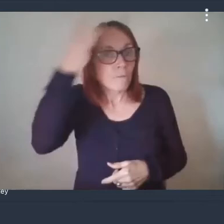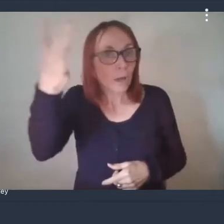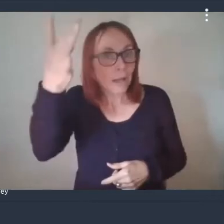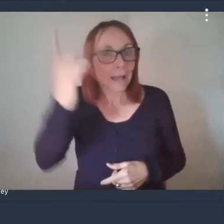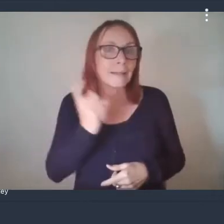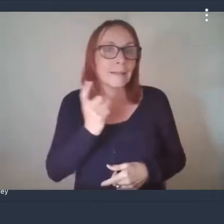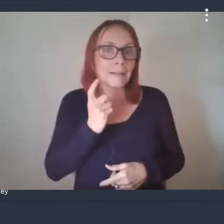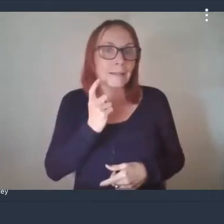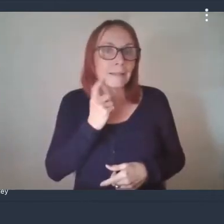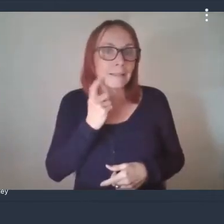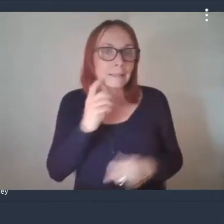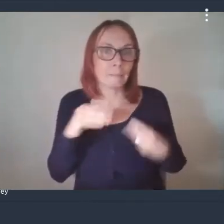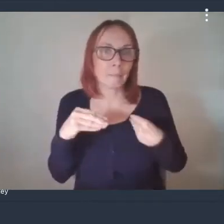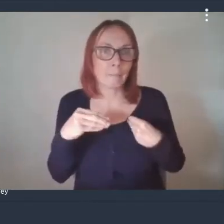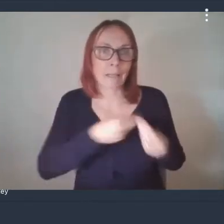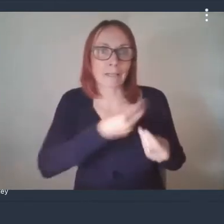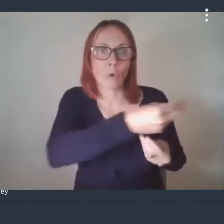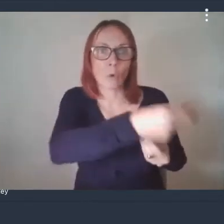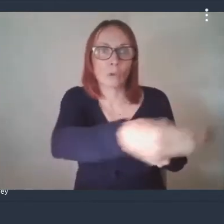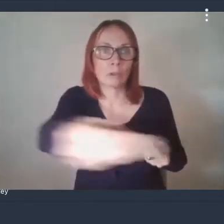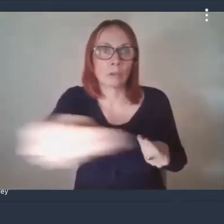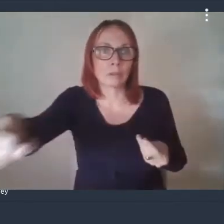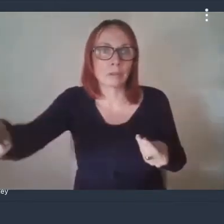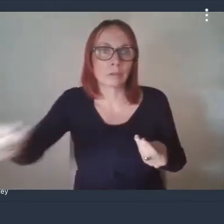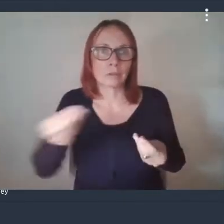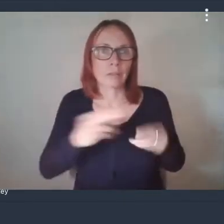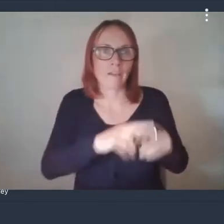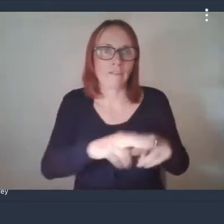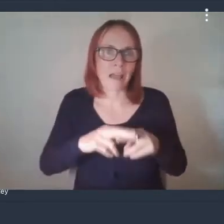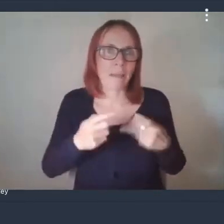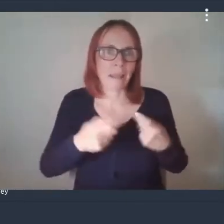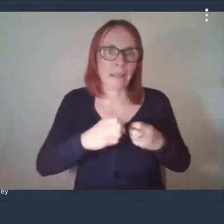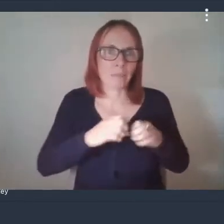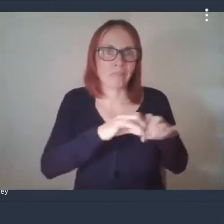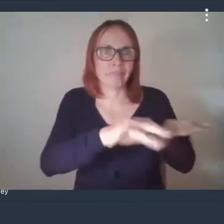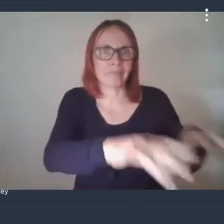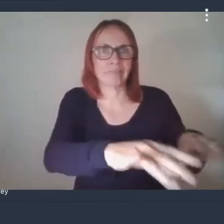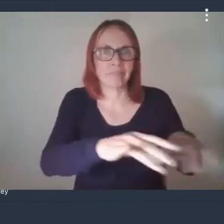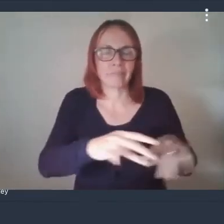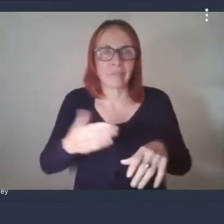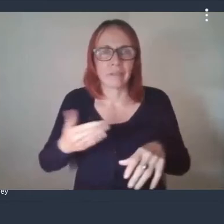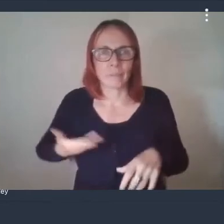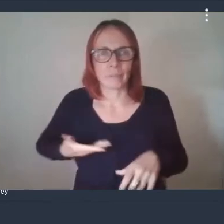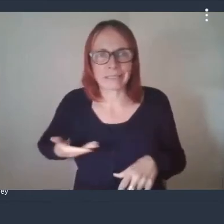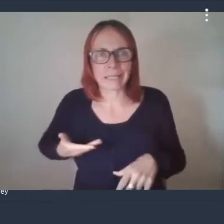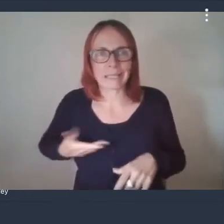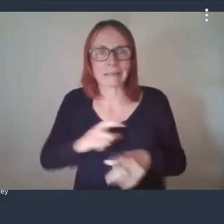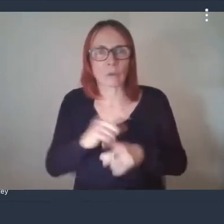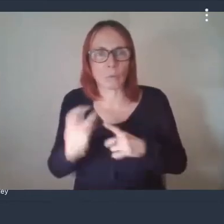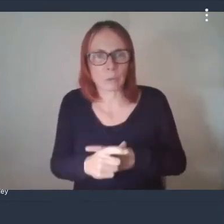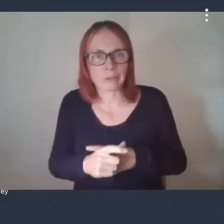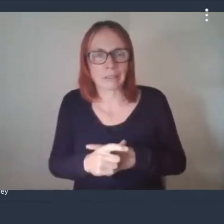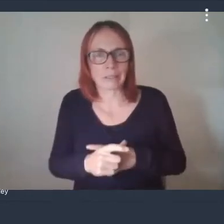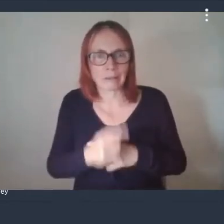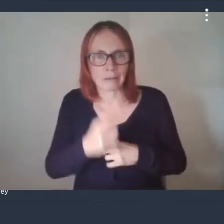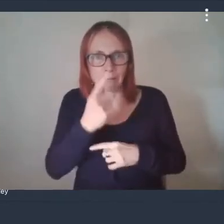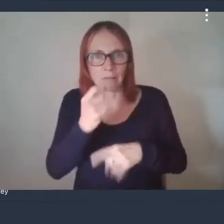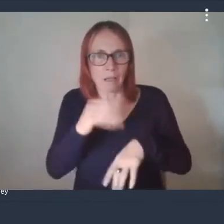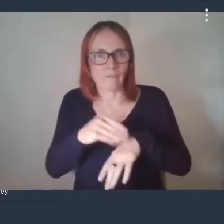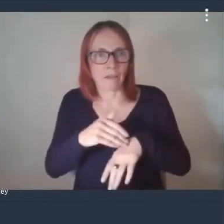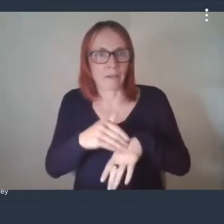it's having on um their families and business and the communities that they live in and